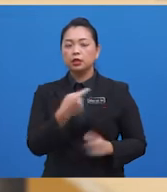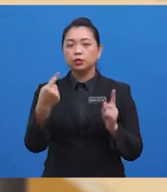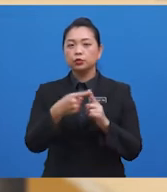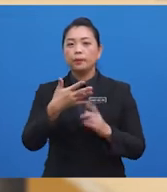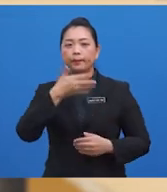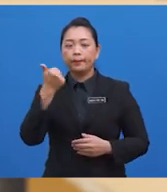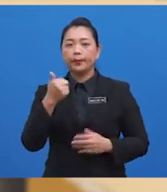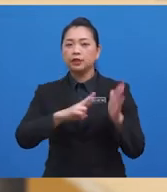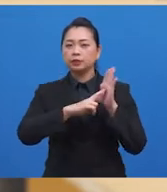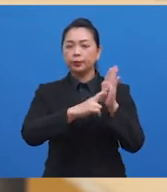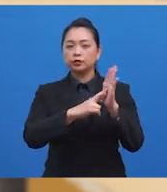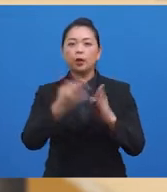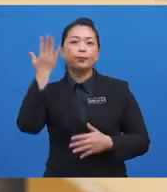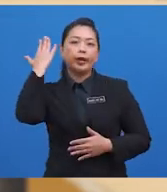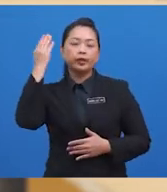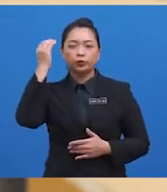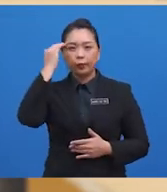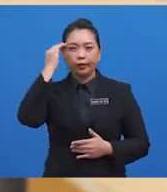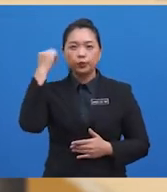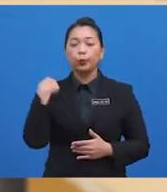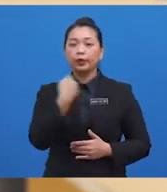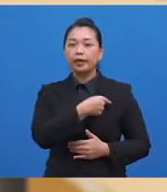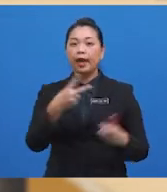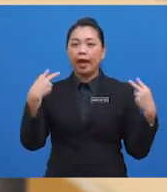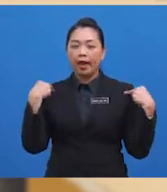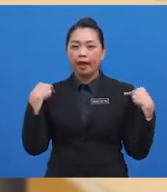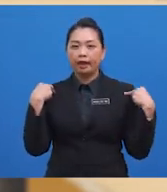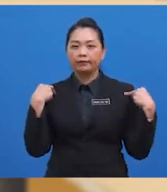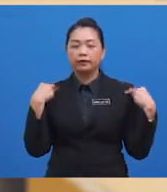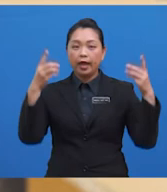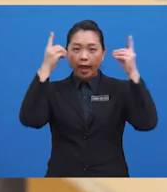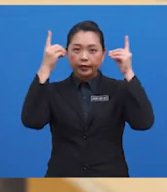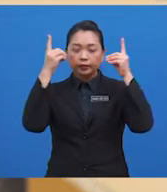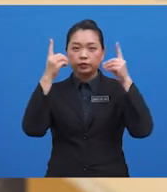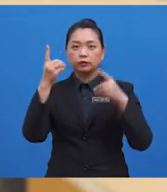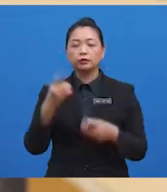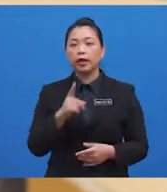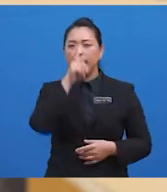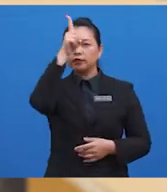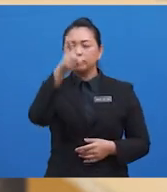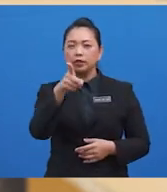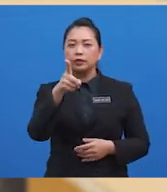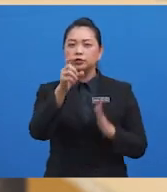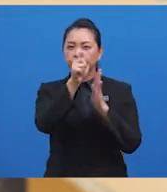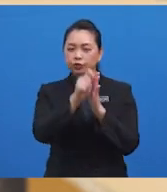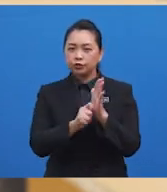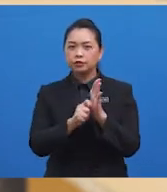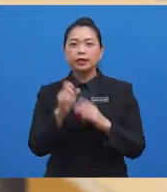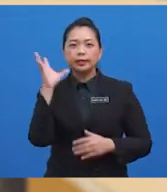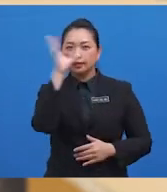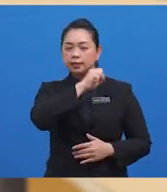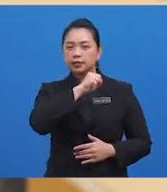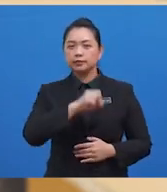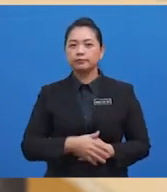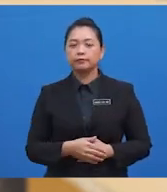presented and the prior knowledge we have in order to make educated and intelligent guesses about the content